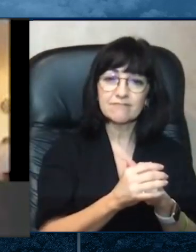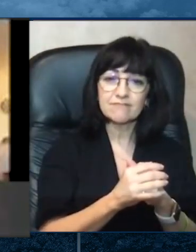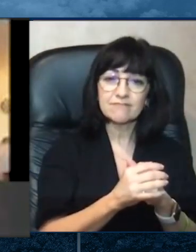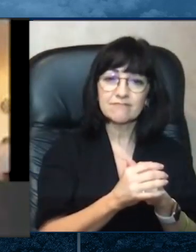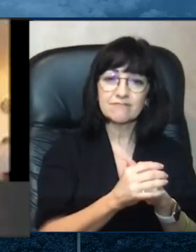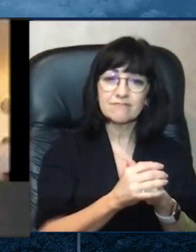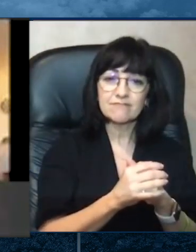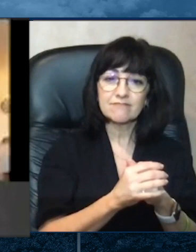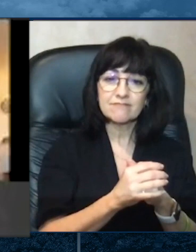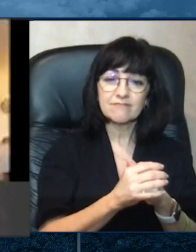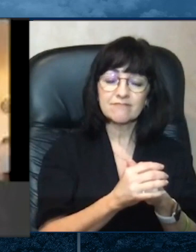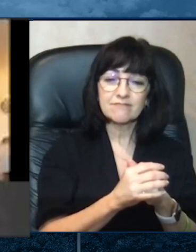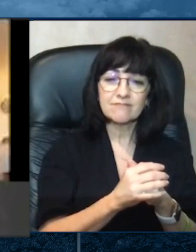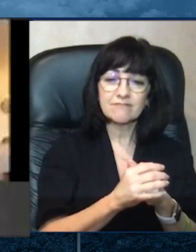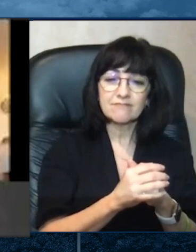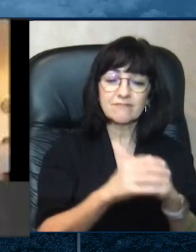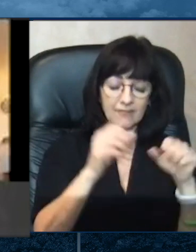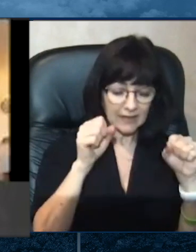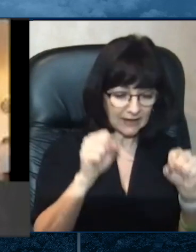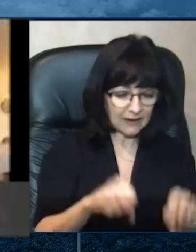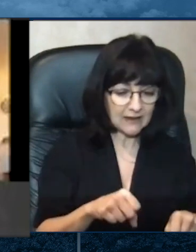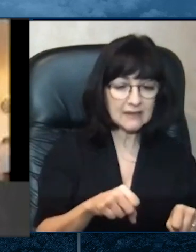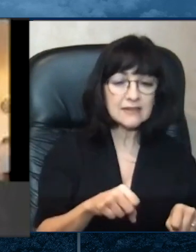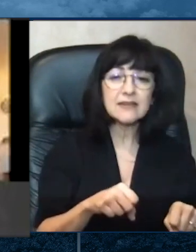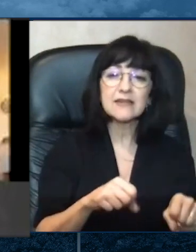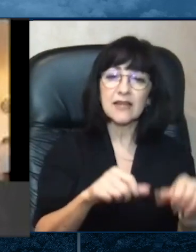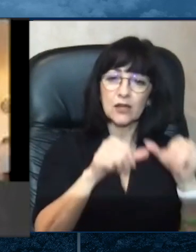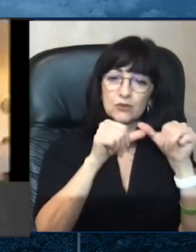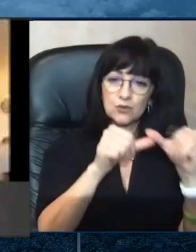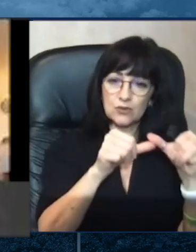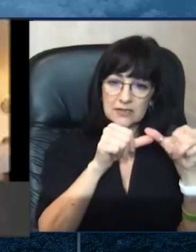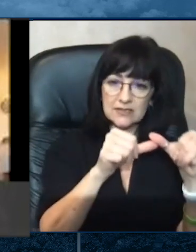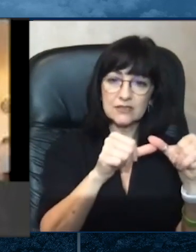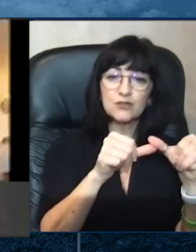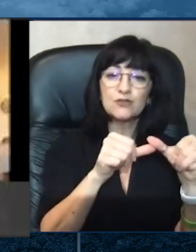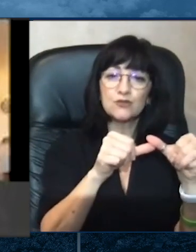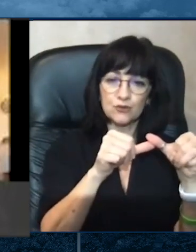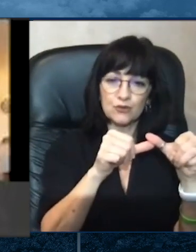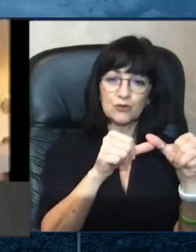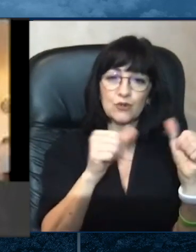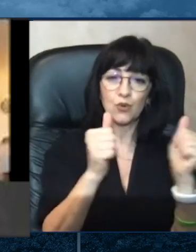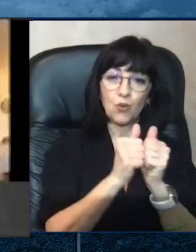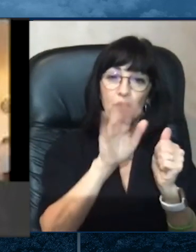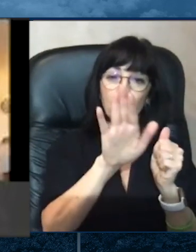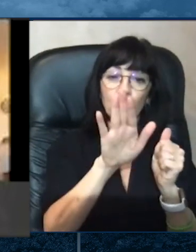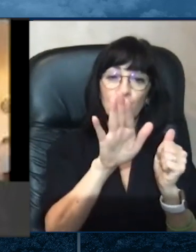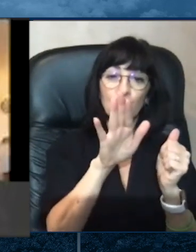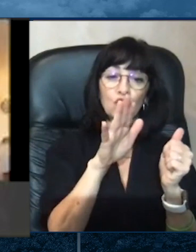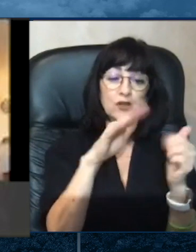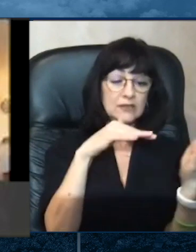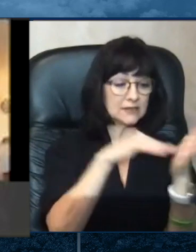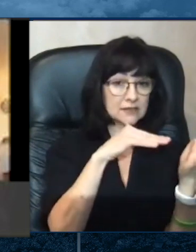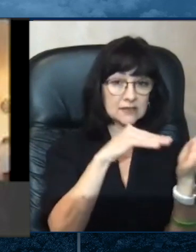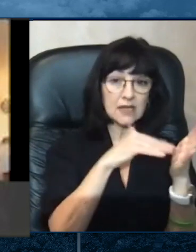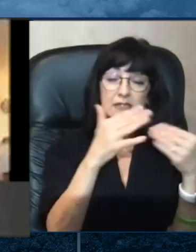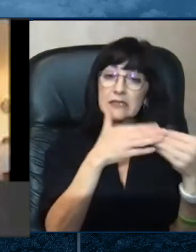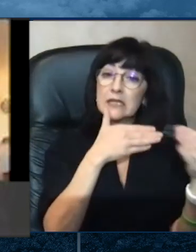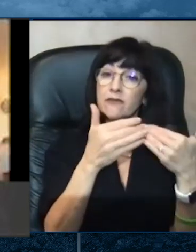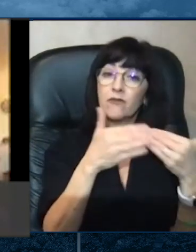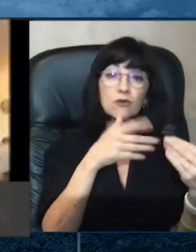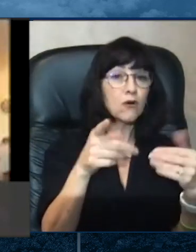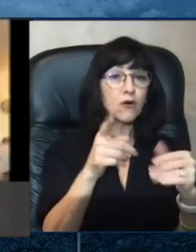continue with her studies, although they are in the class, and also to connect